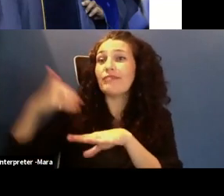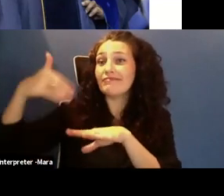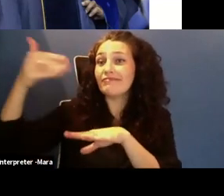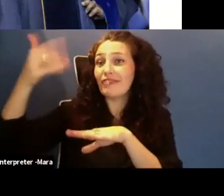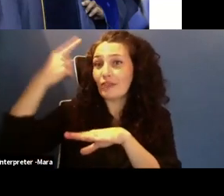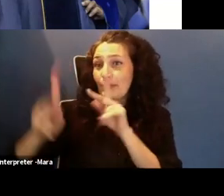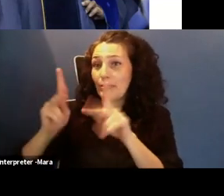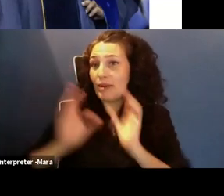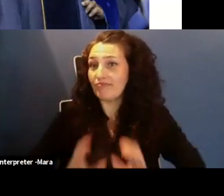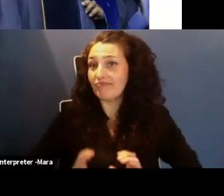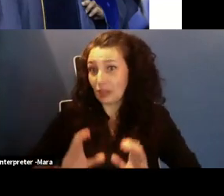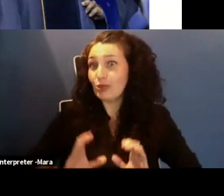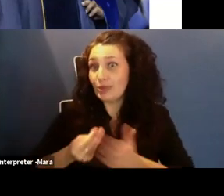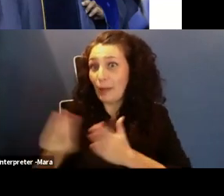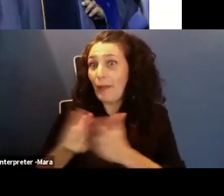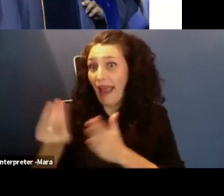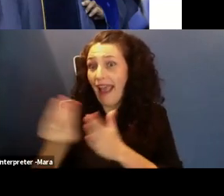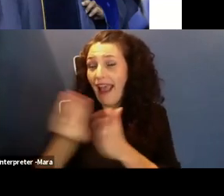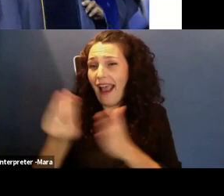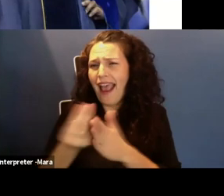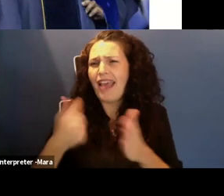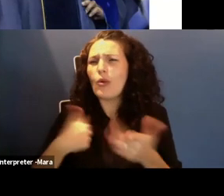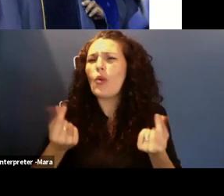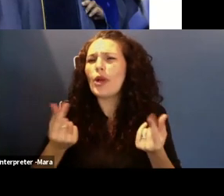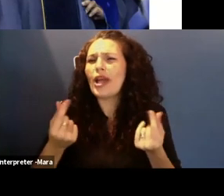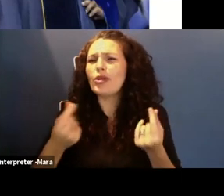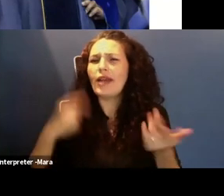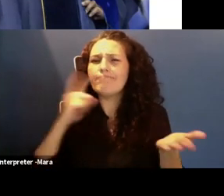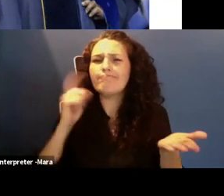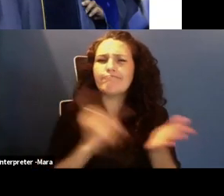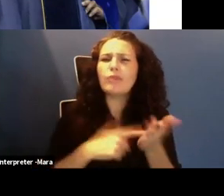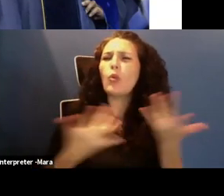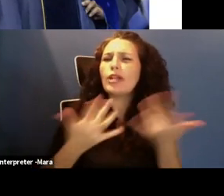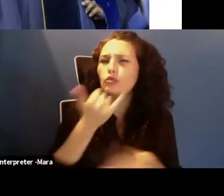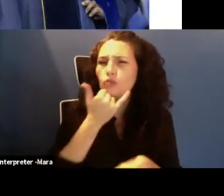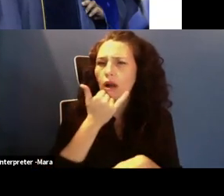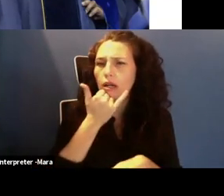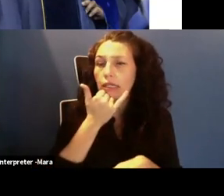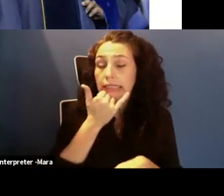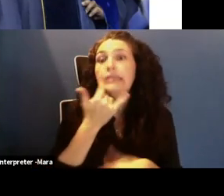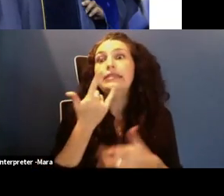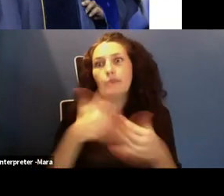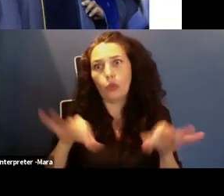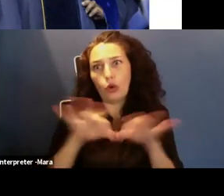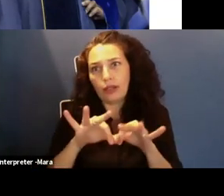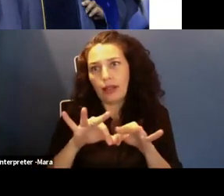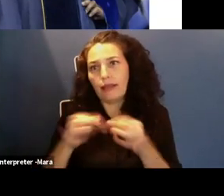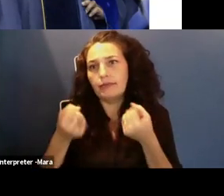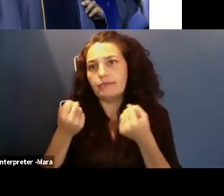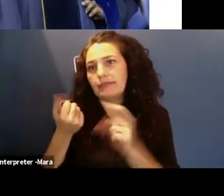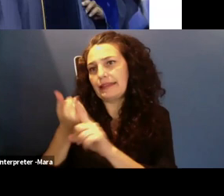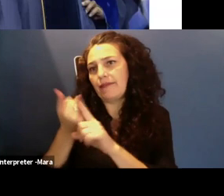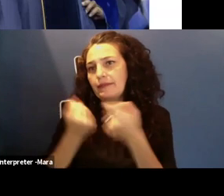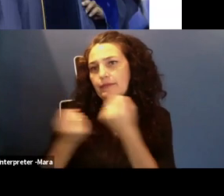determine faults. And that is a real concern because we want these self-driving cars to be safe. We want when we're on the road,